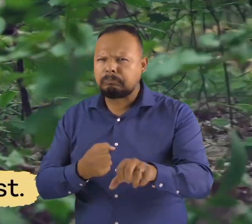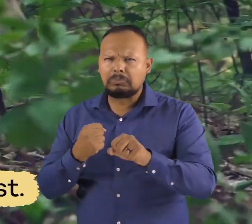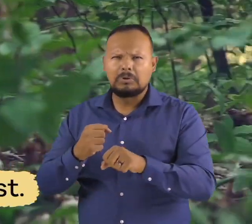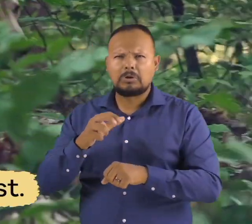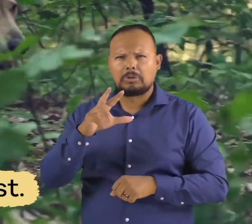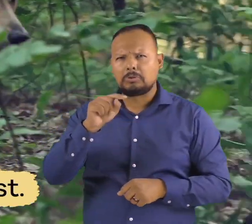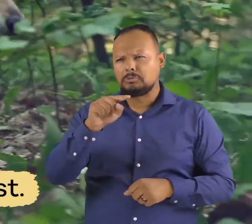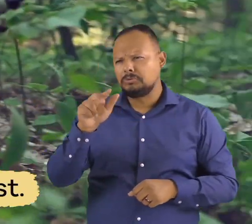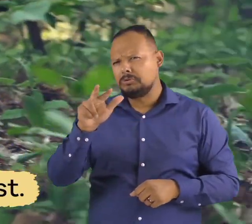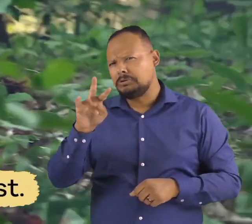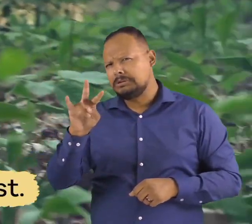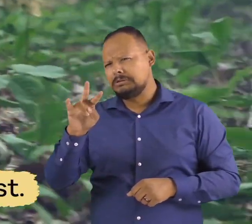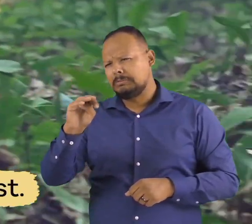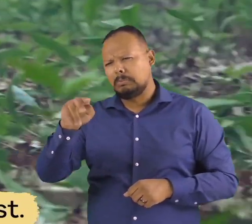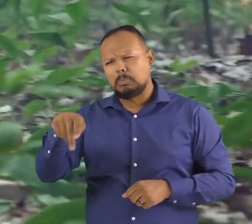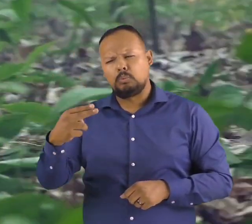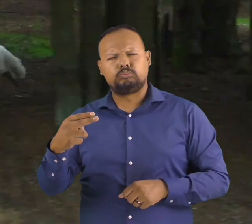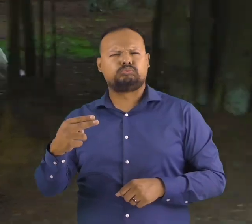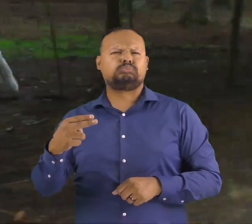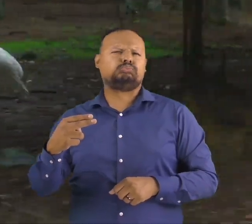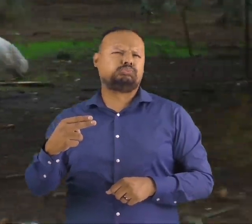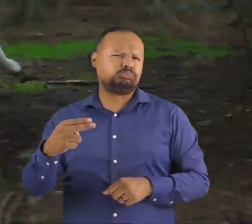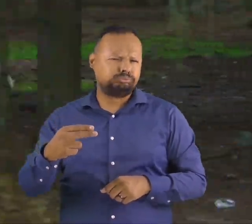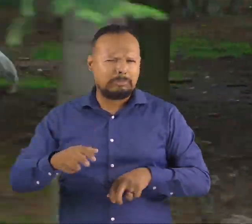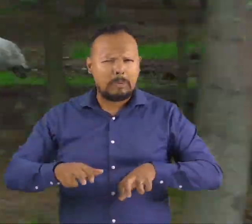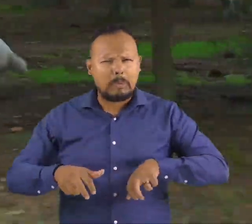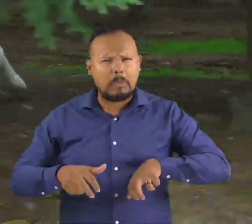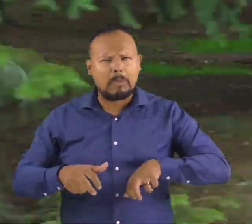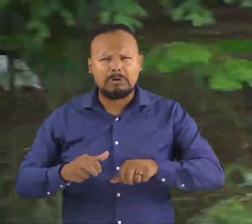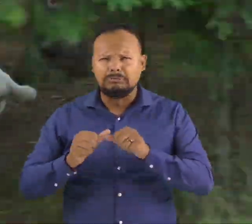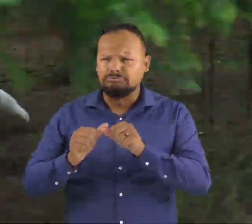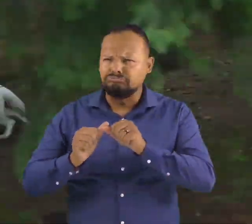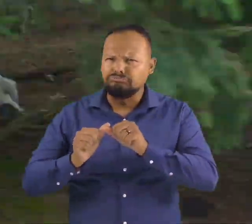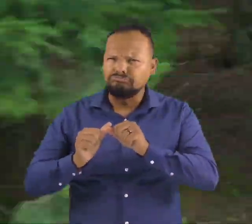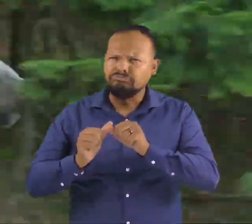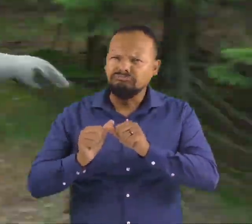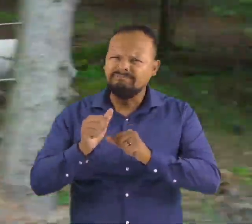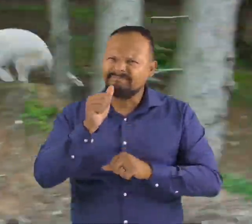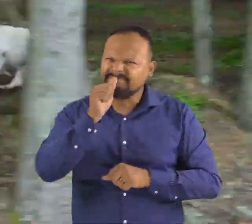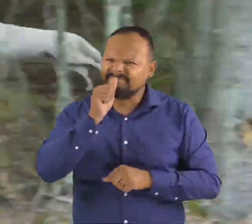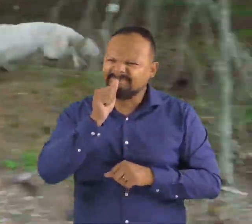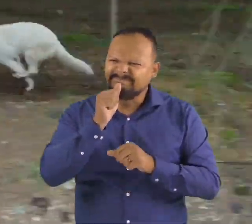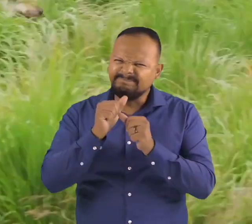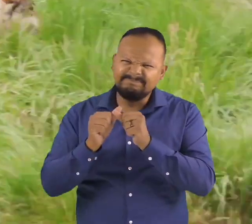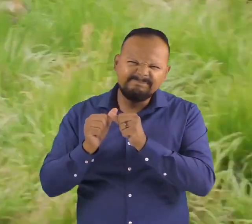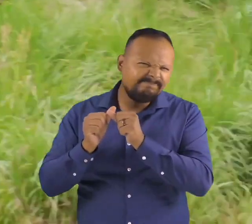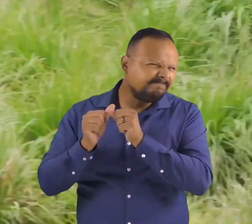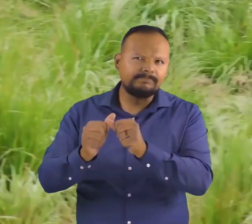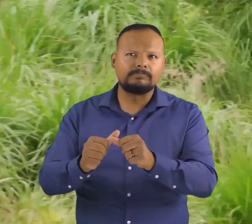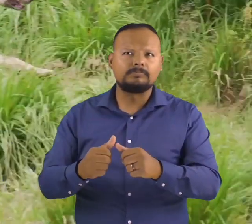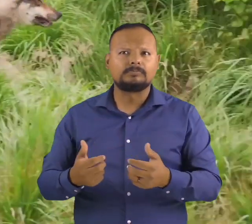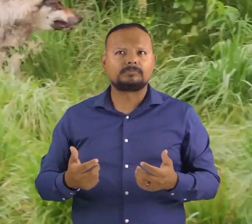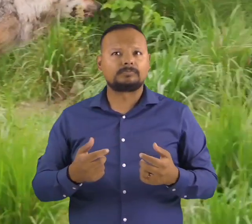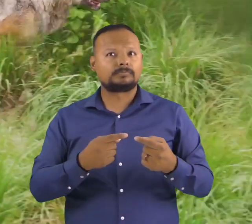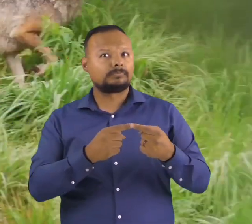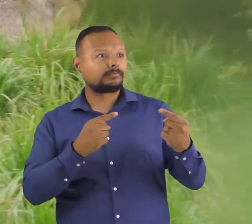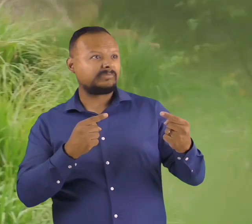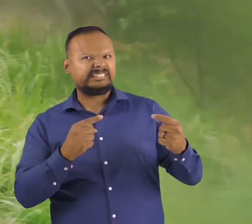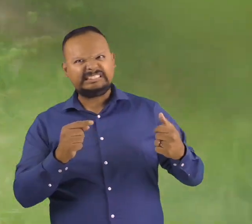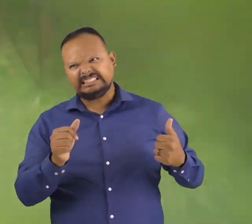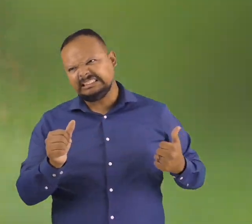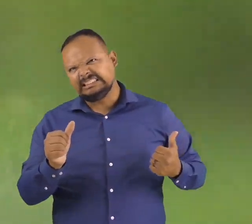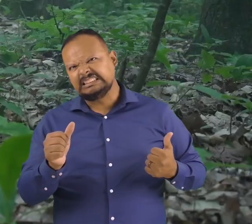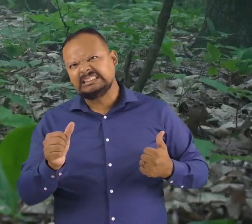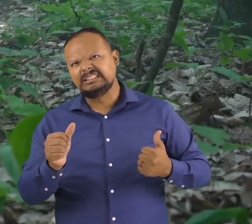Because they can run very fast, 31 to 37 miles per hour, and have a lot of endurance,